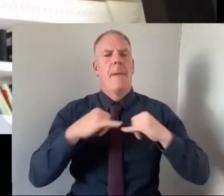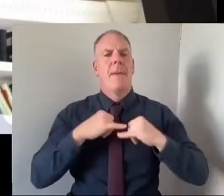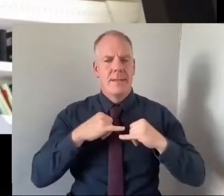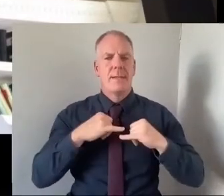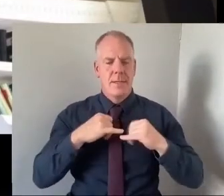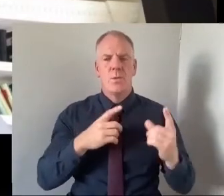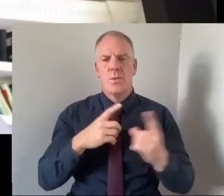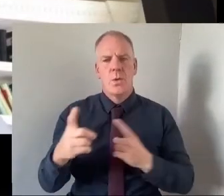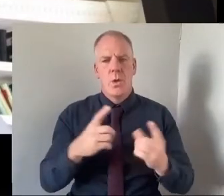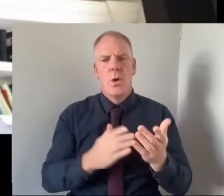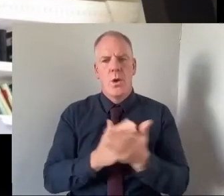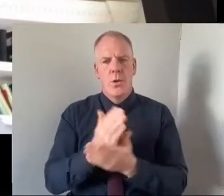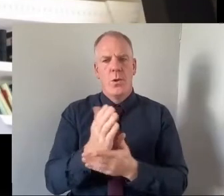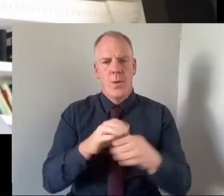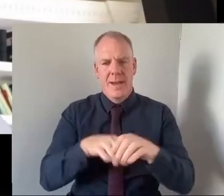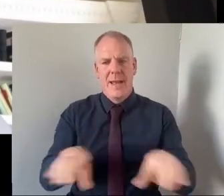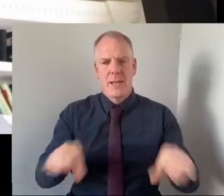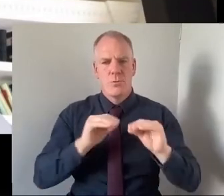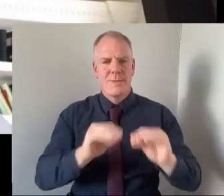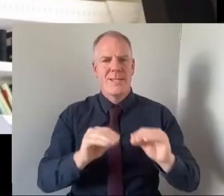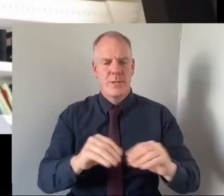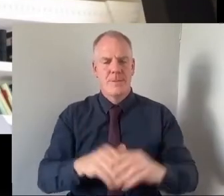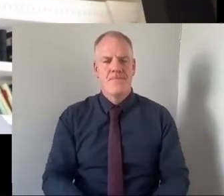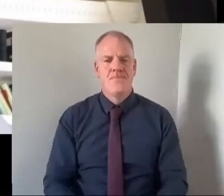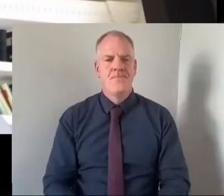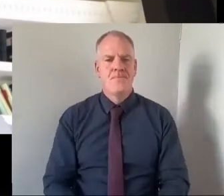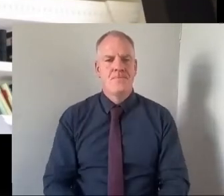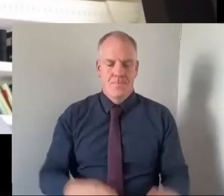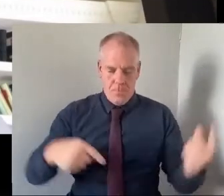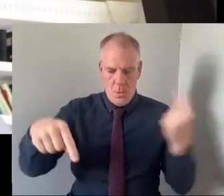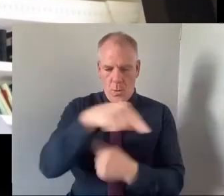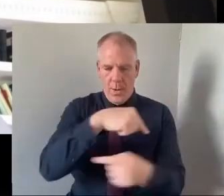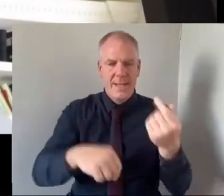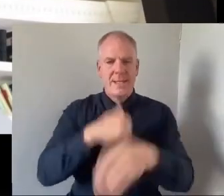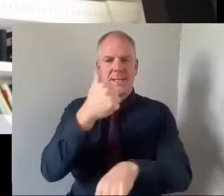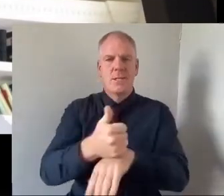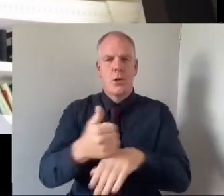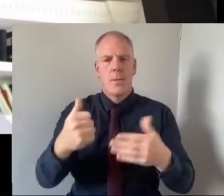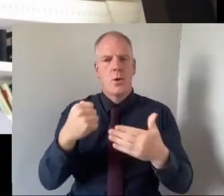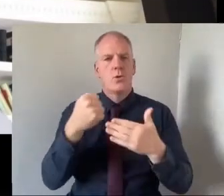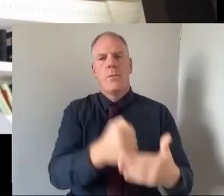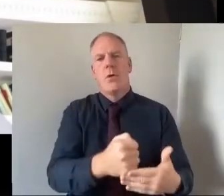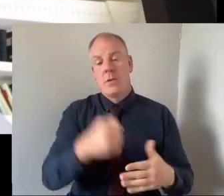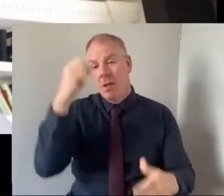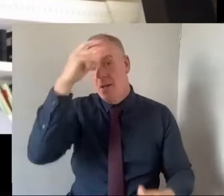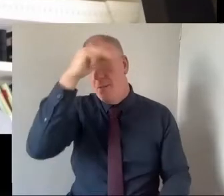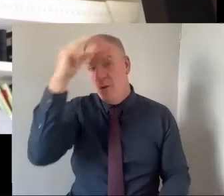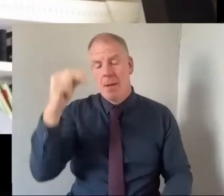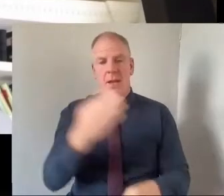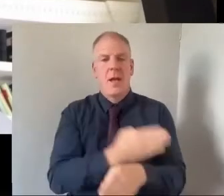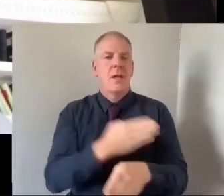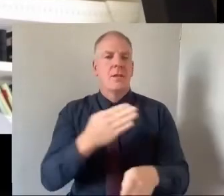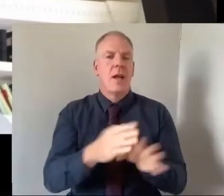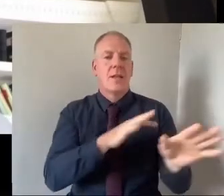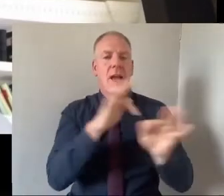those classrooms and that we put in those supports. For example, we're starting after